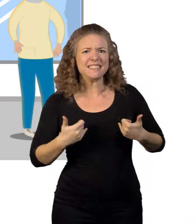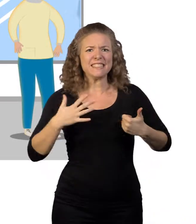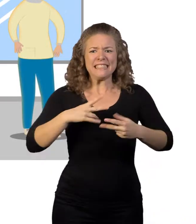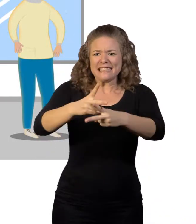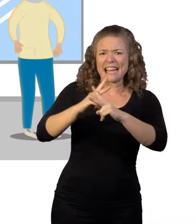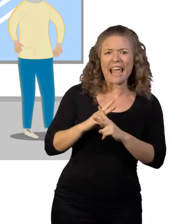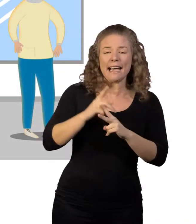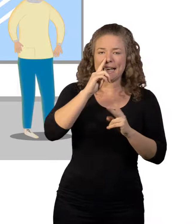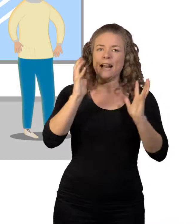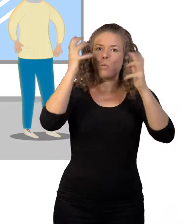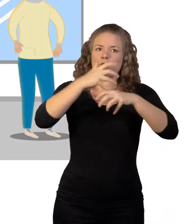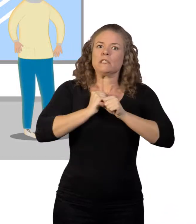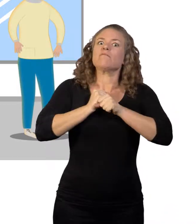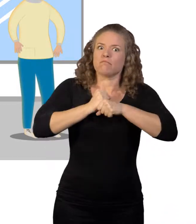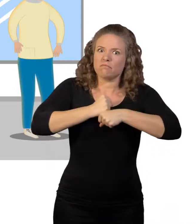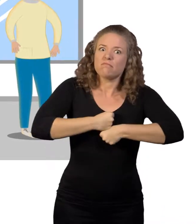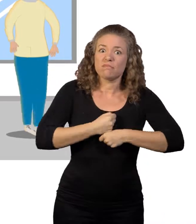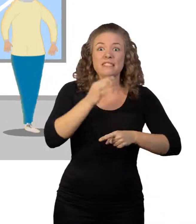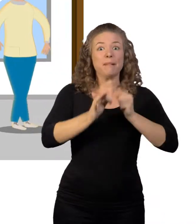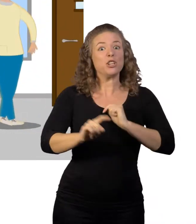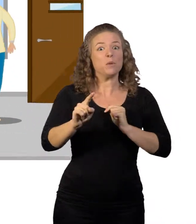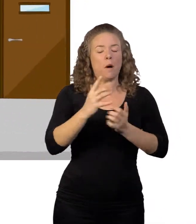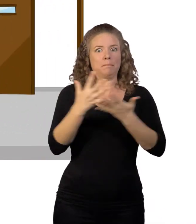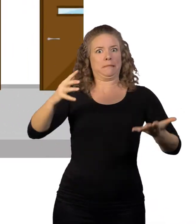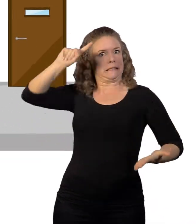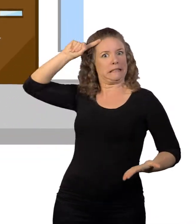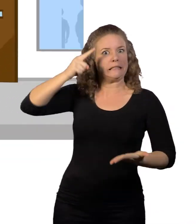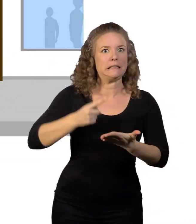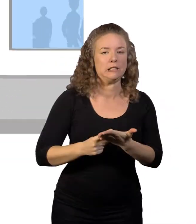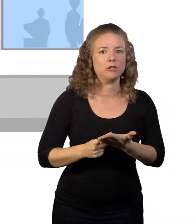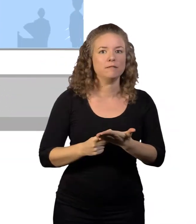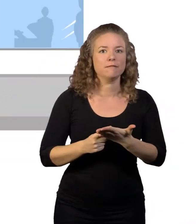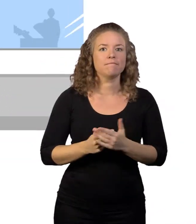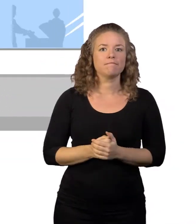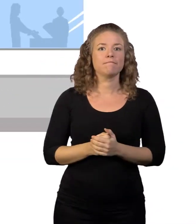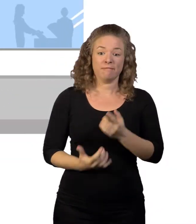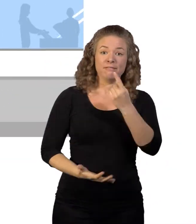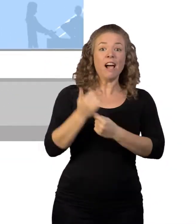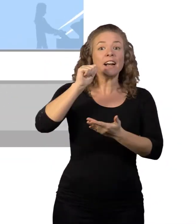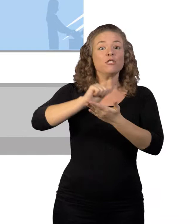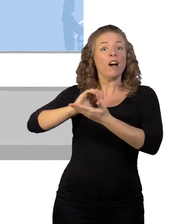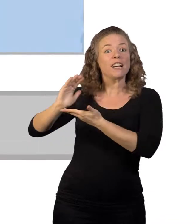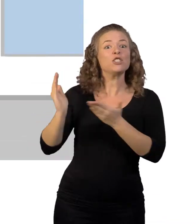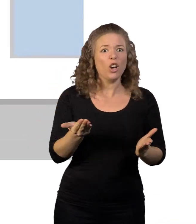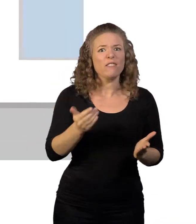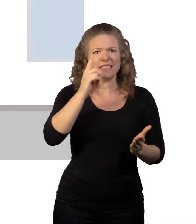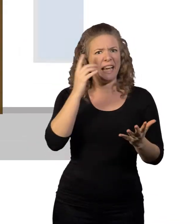But being sick or needing care can be worrying and stressful, particularly when you're faced with making big decisions.